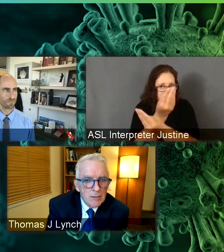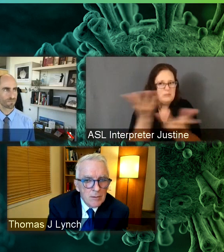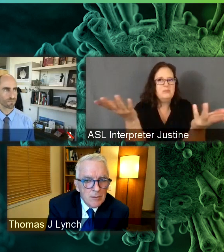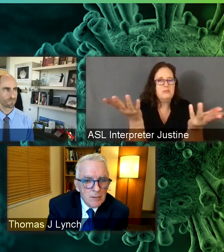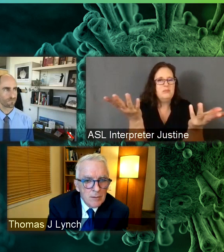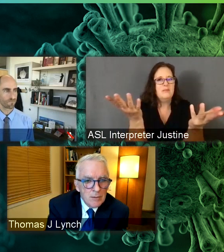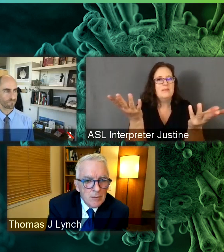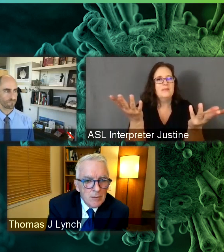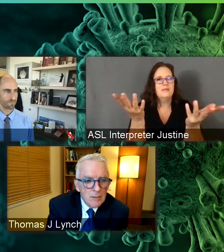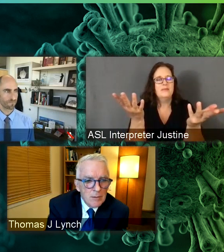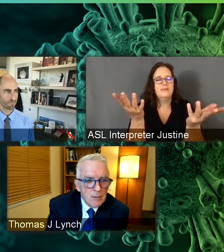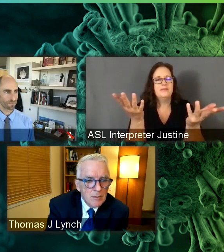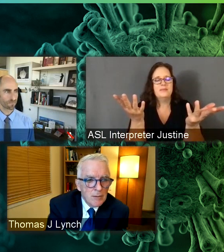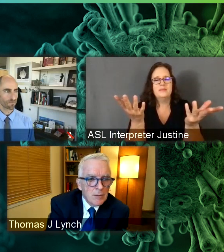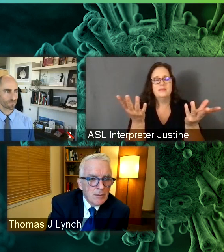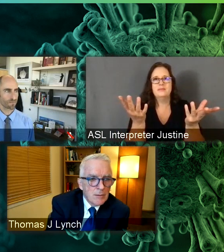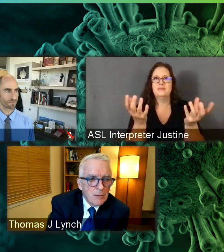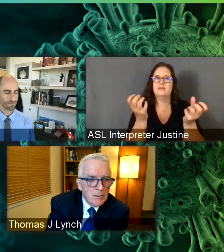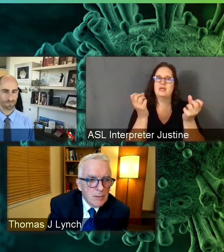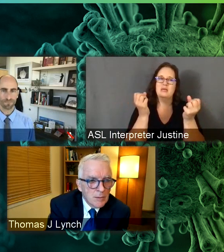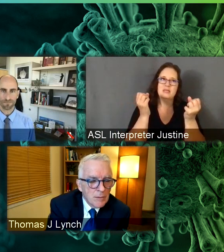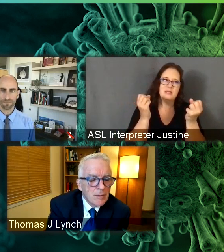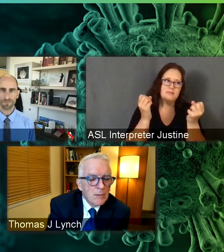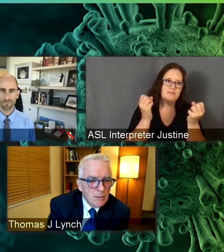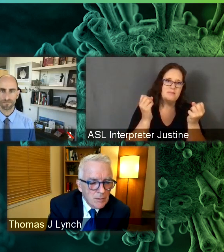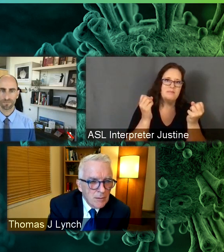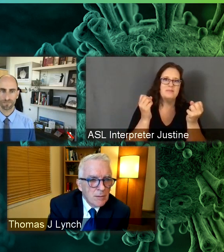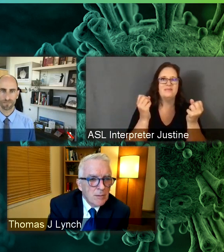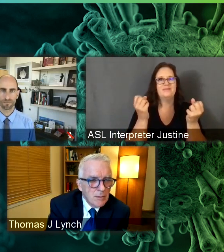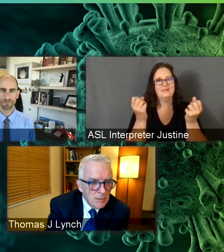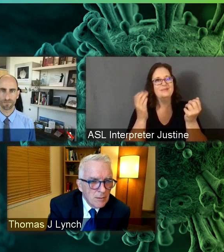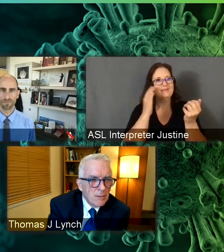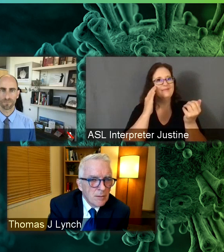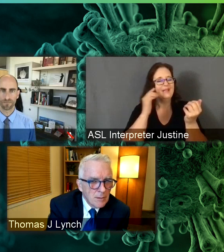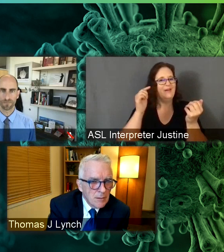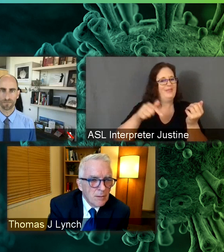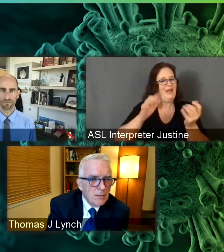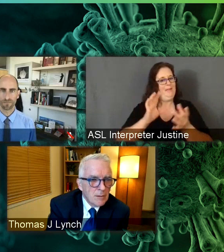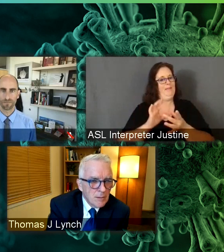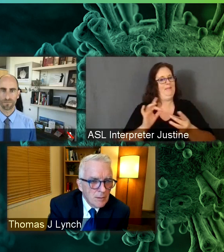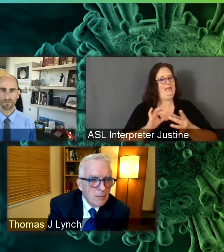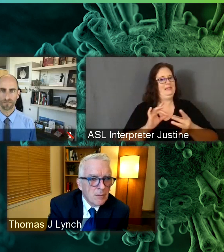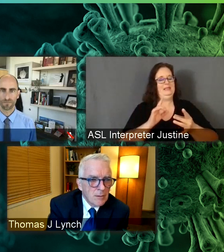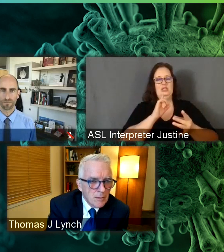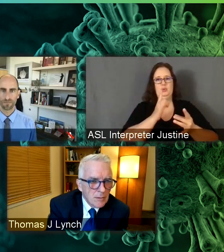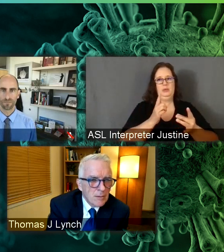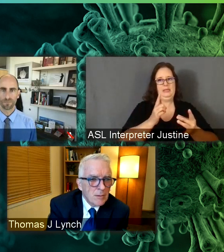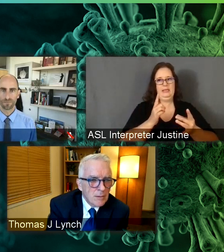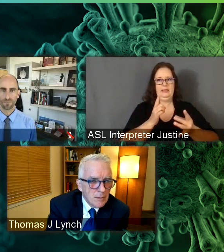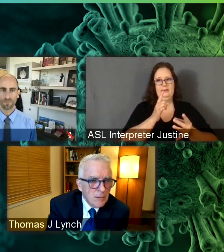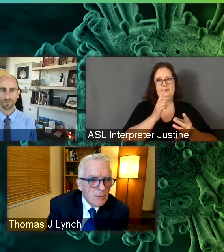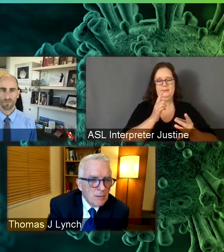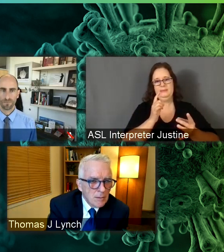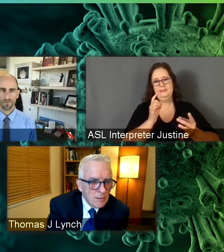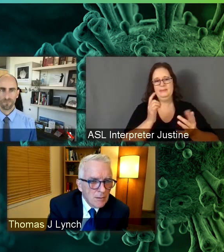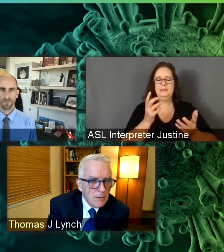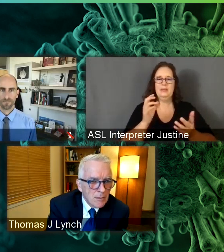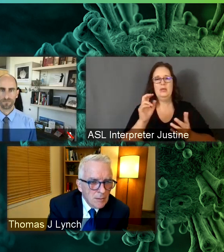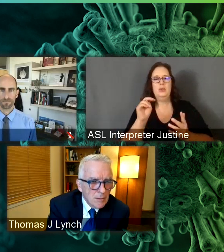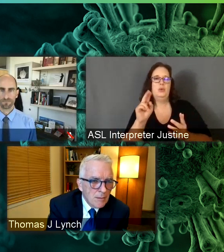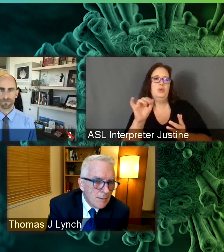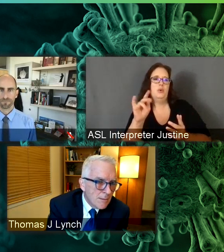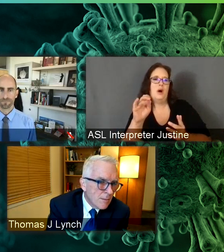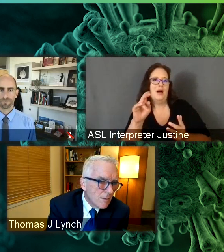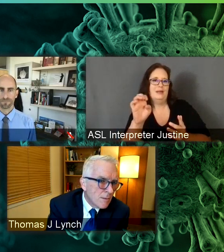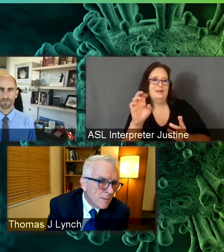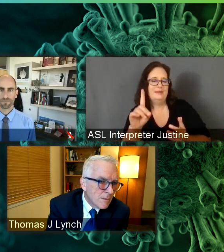nuances, right? And trying to convey those has definitely been a challenge, I think, for the CDC. And, you know,